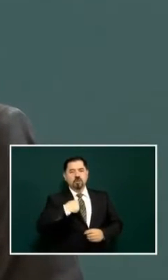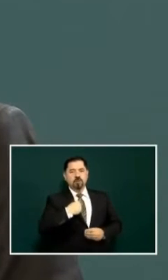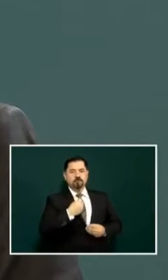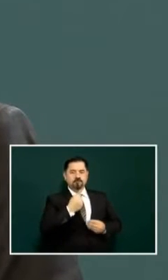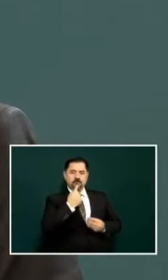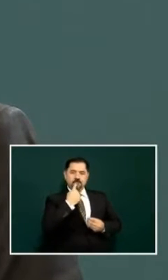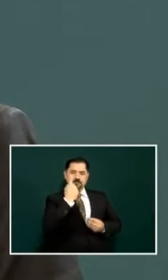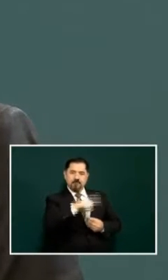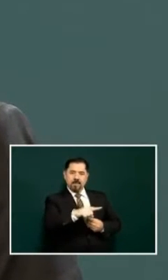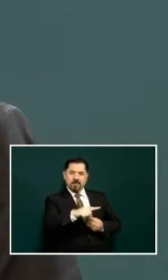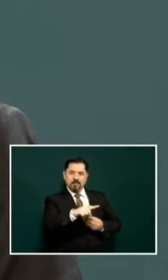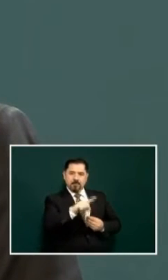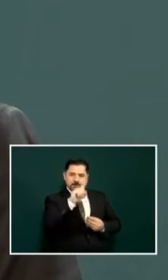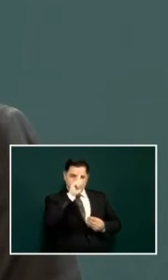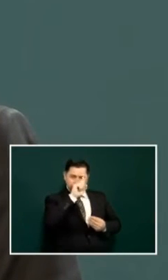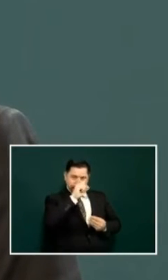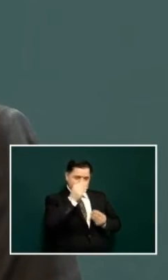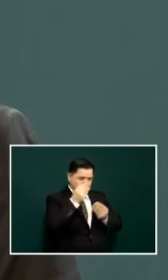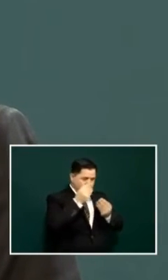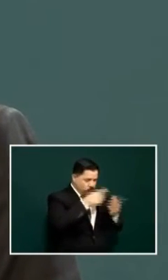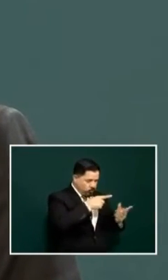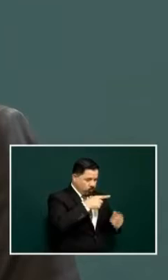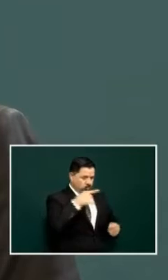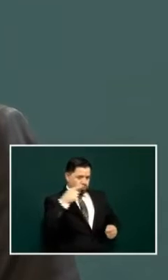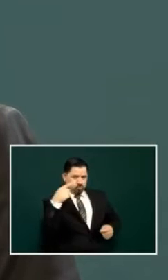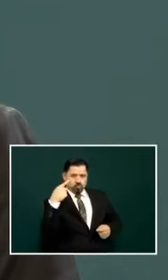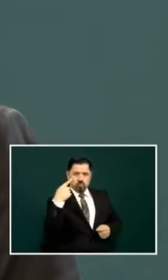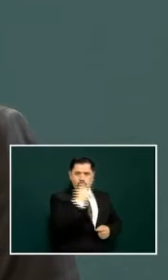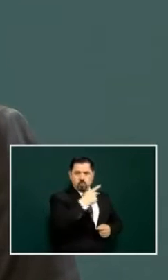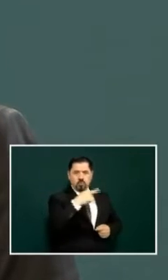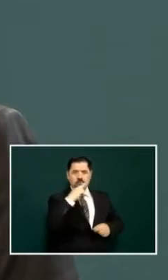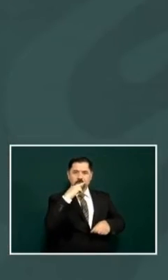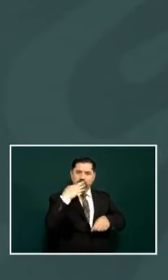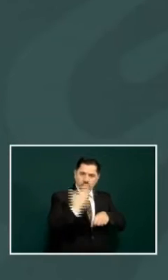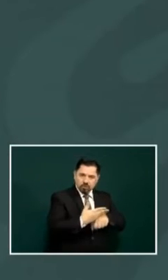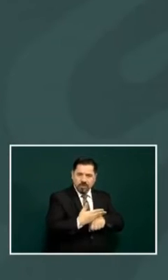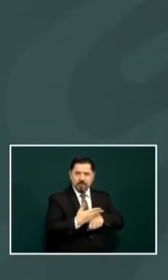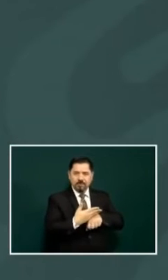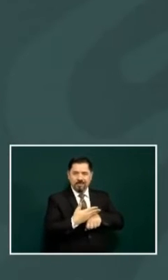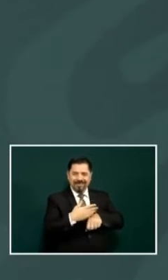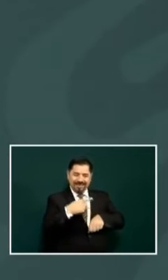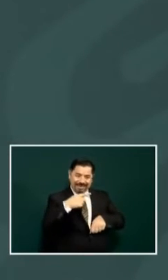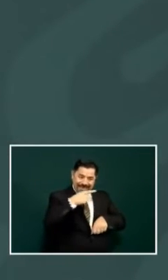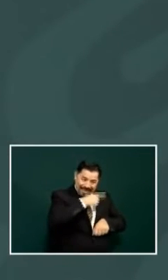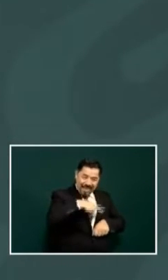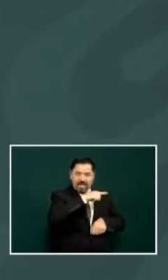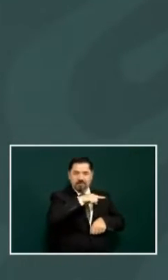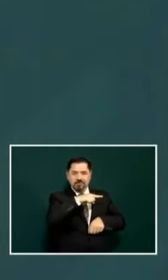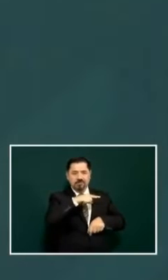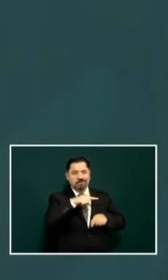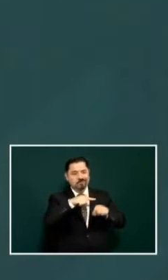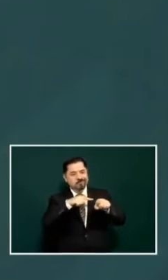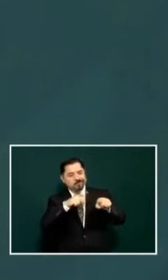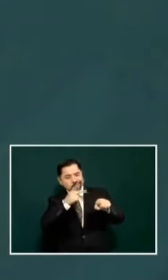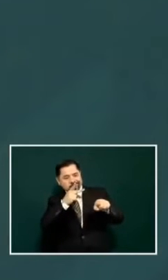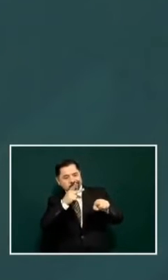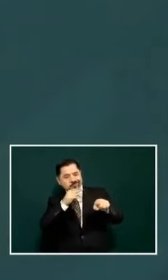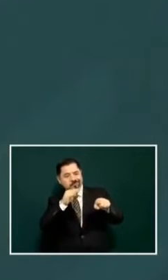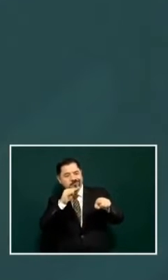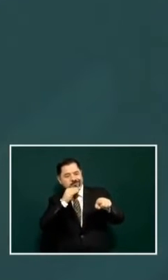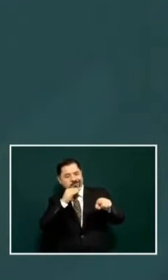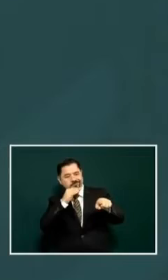their responsibility fully for the attention